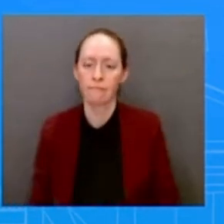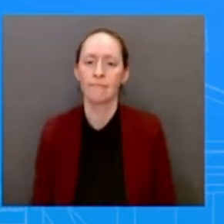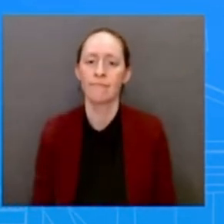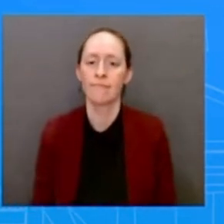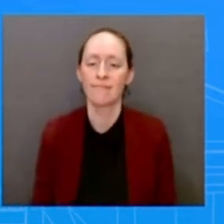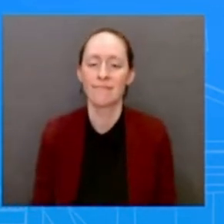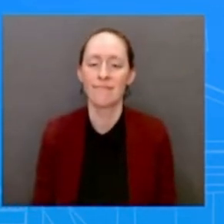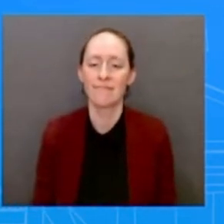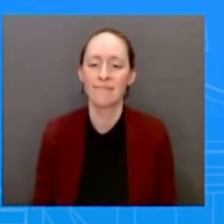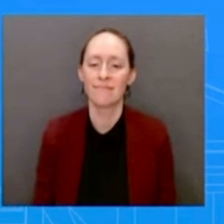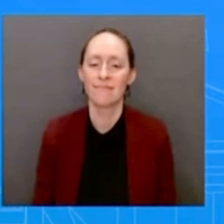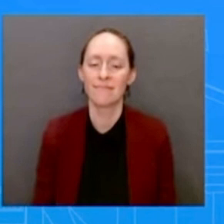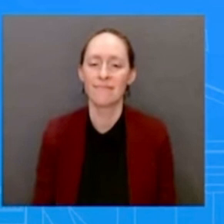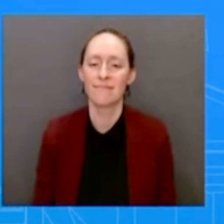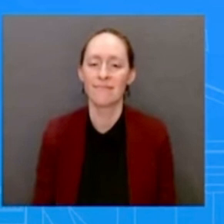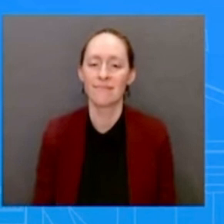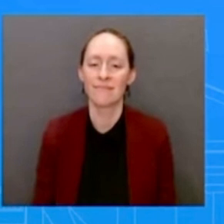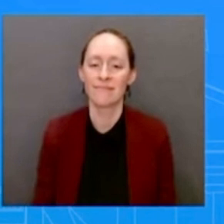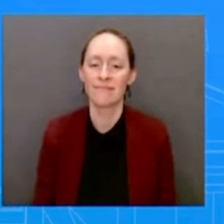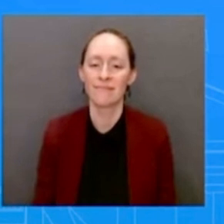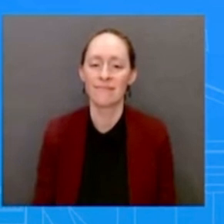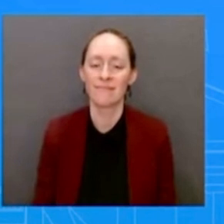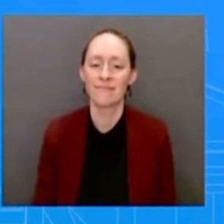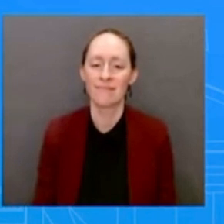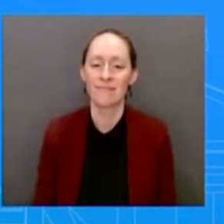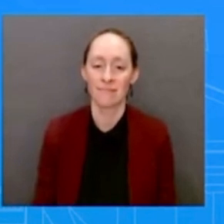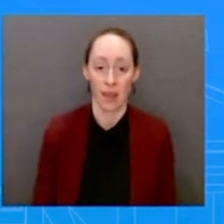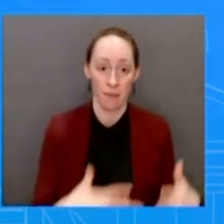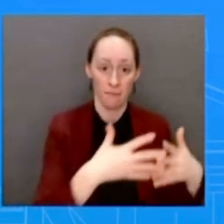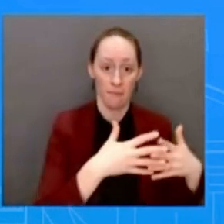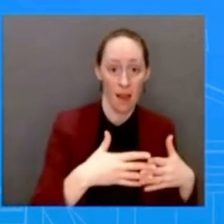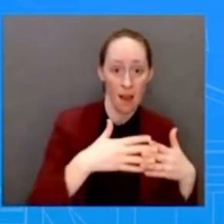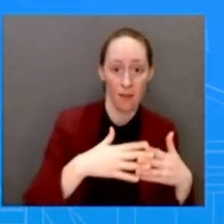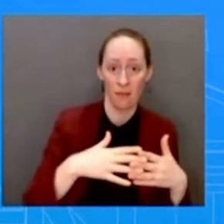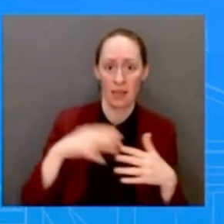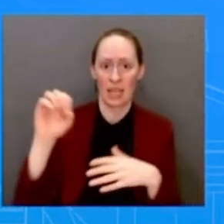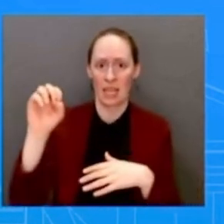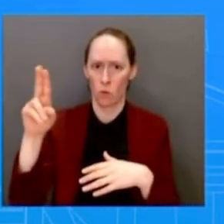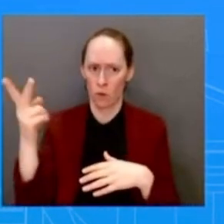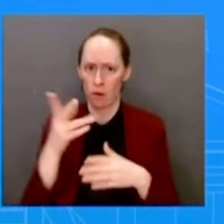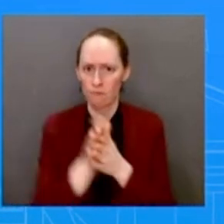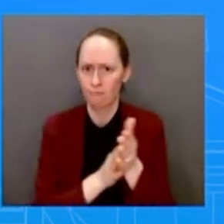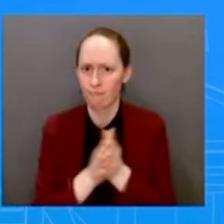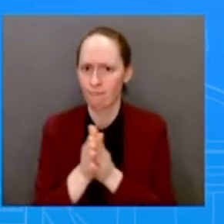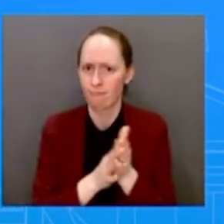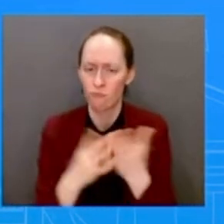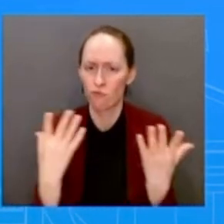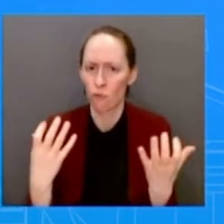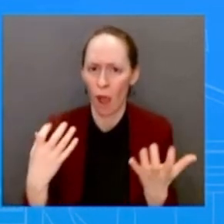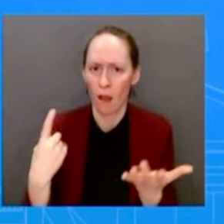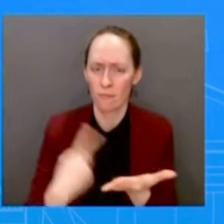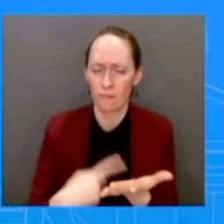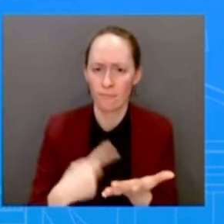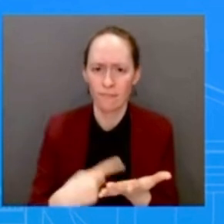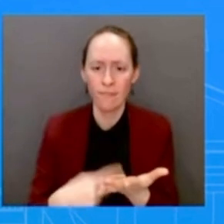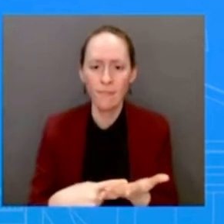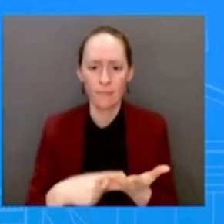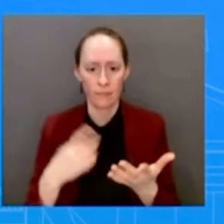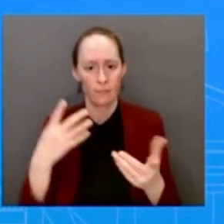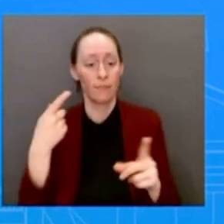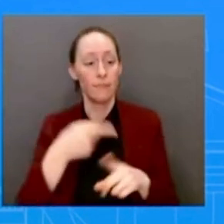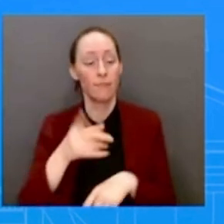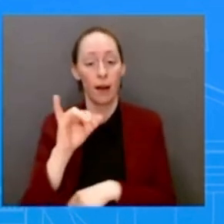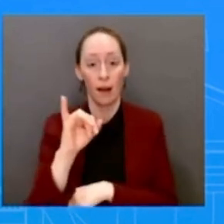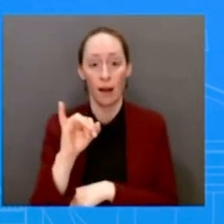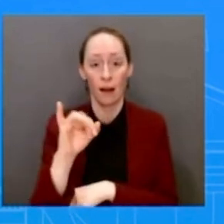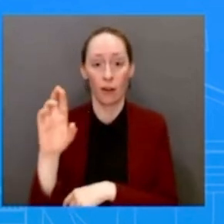The American Union and, clearly, the United States. As it relates to the IRA investments, the clean energy future will be invented and built and